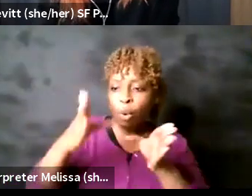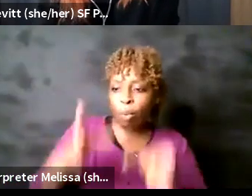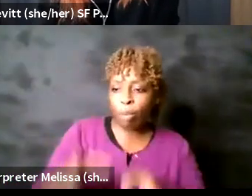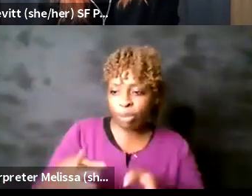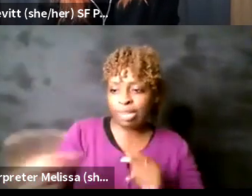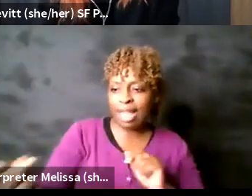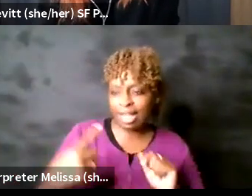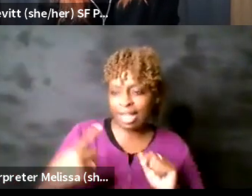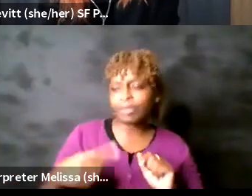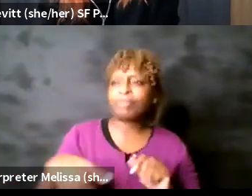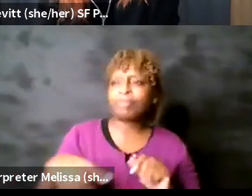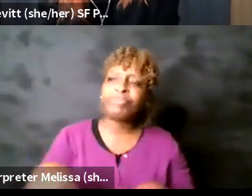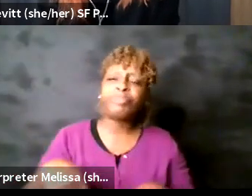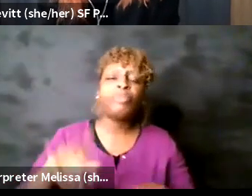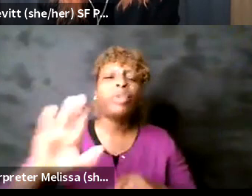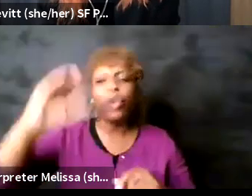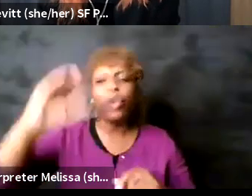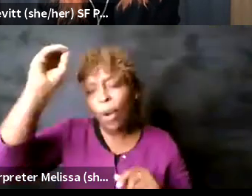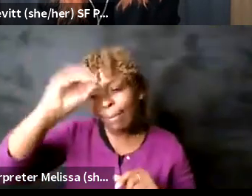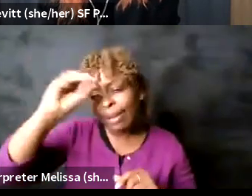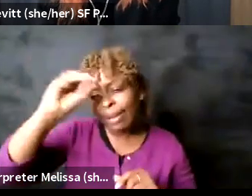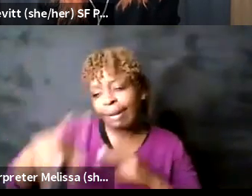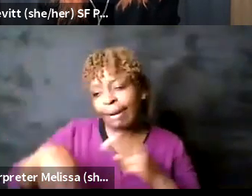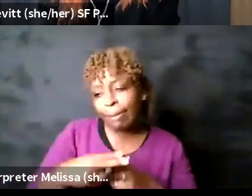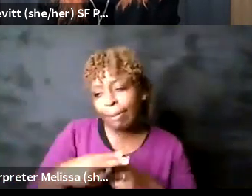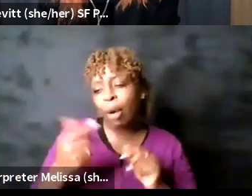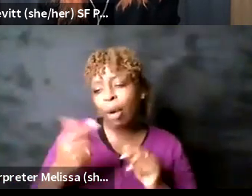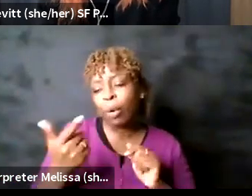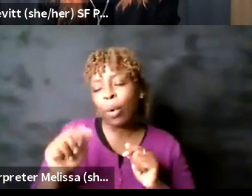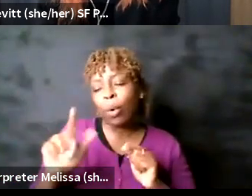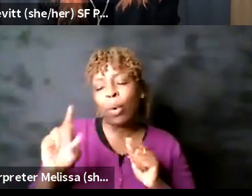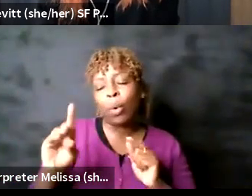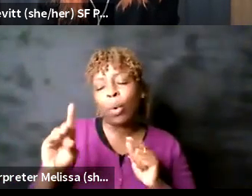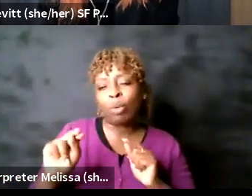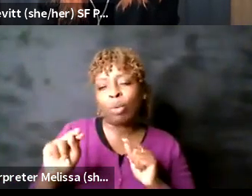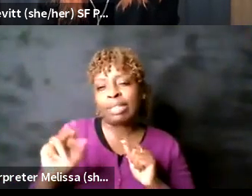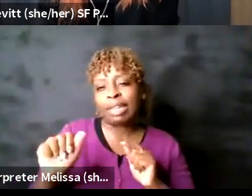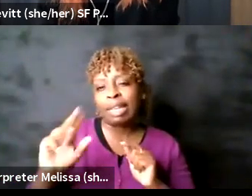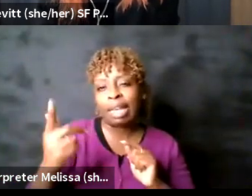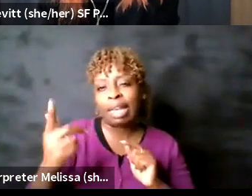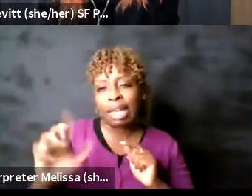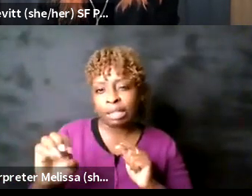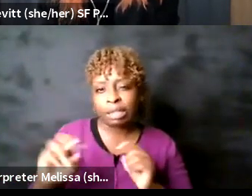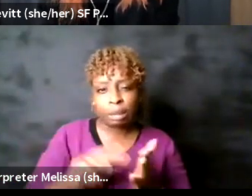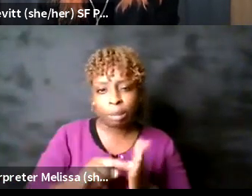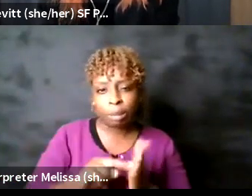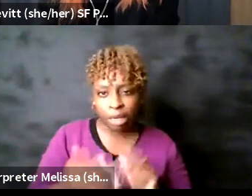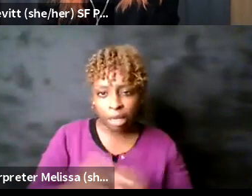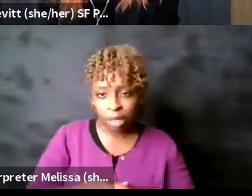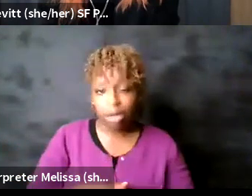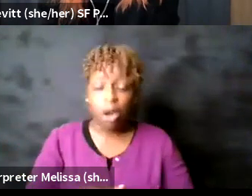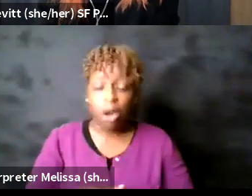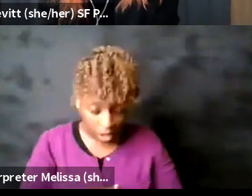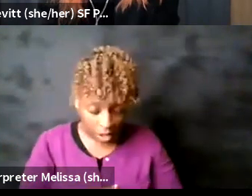he was saying it because he thought i was going to tear it down and be like you know like golden age musicals are stupid and blah blah blah and i was like well we've got to